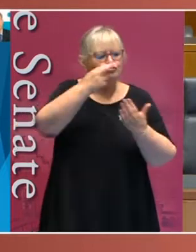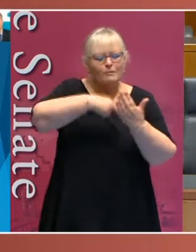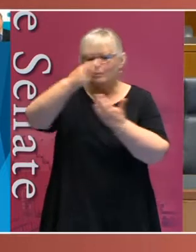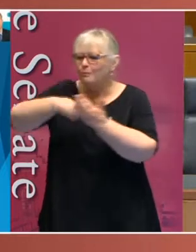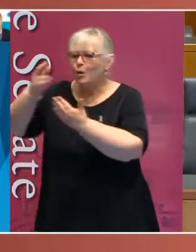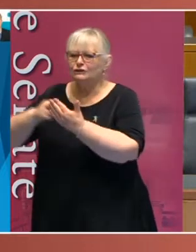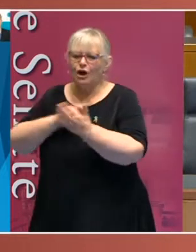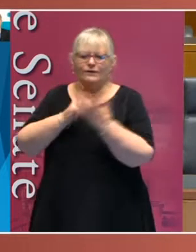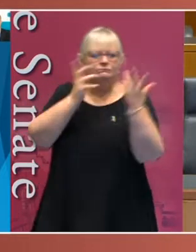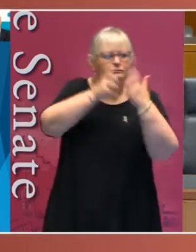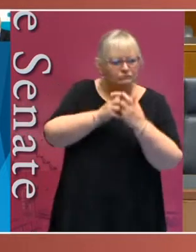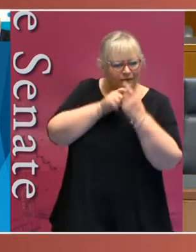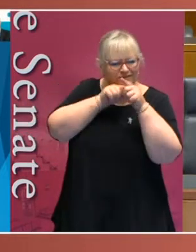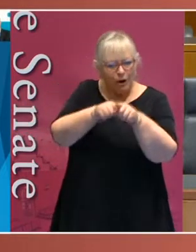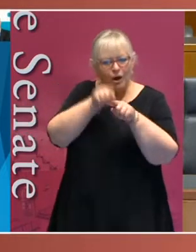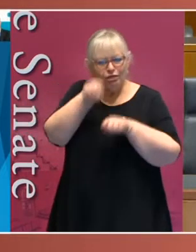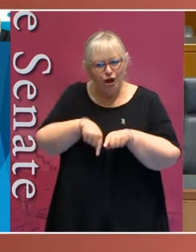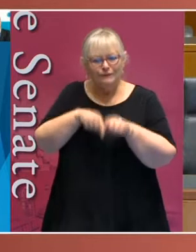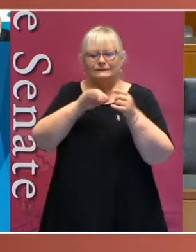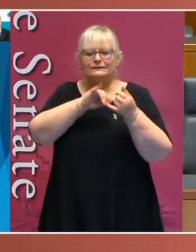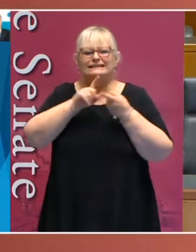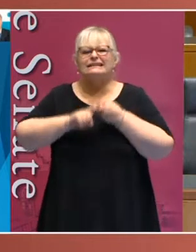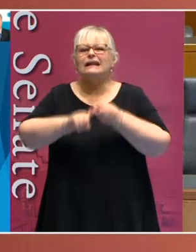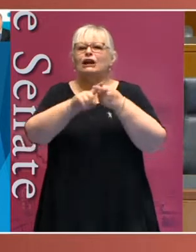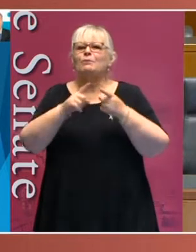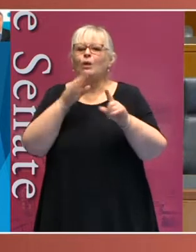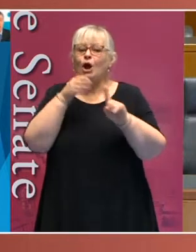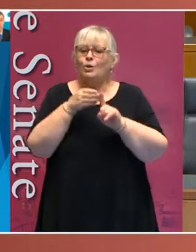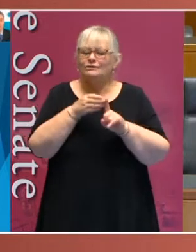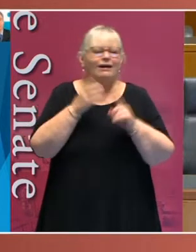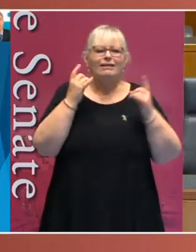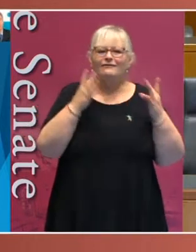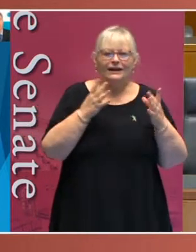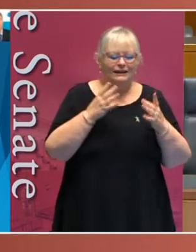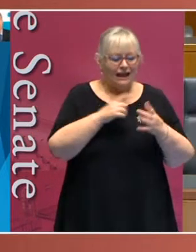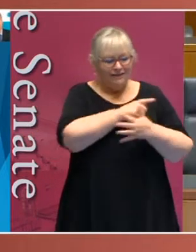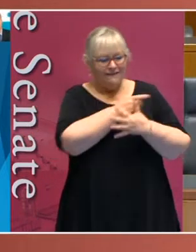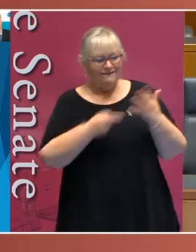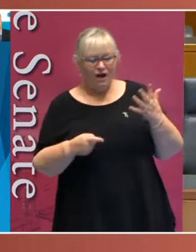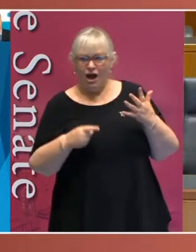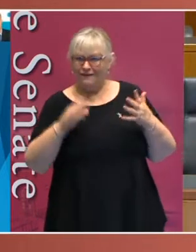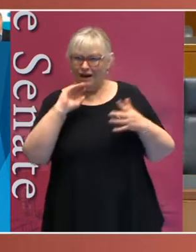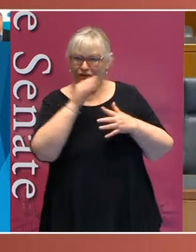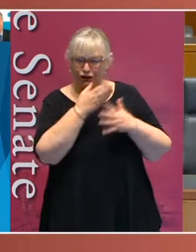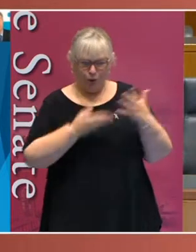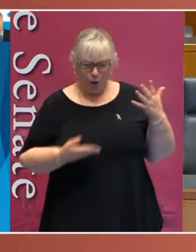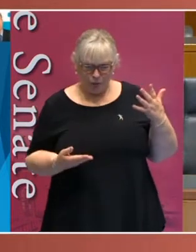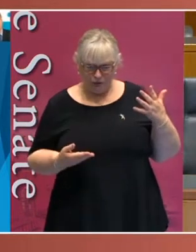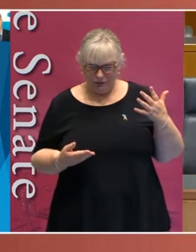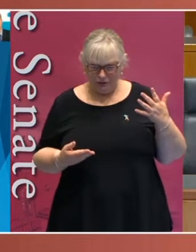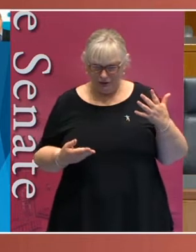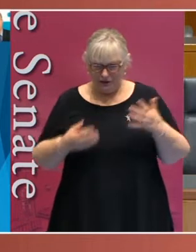compliance with Sustainable Development Goals to they forget that five of the Sustainable Development Goals specifically